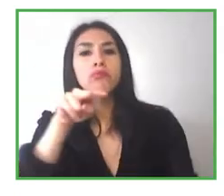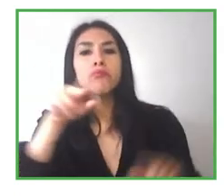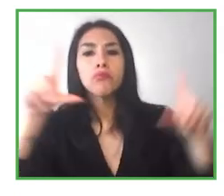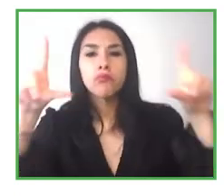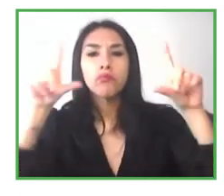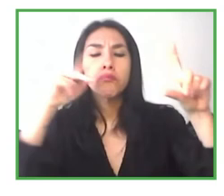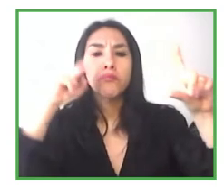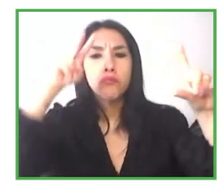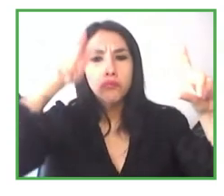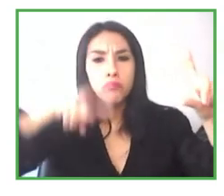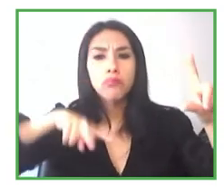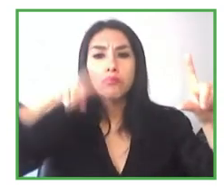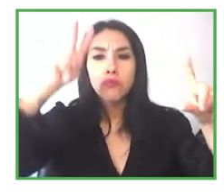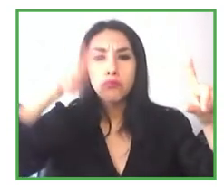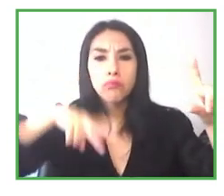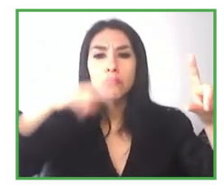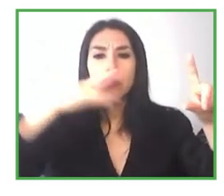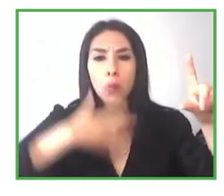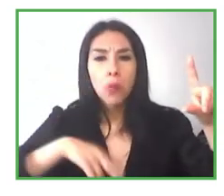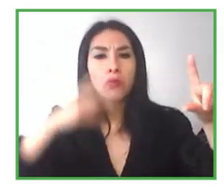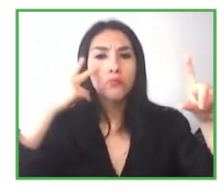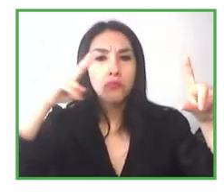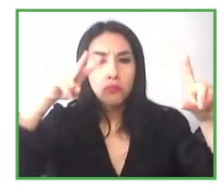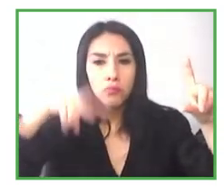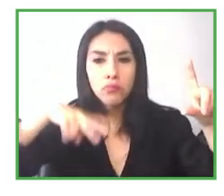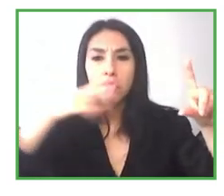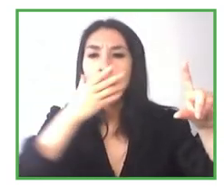in the photo. That's really cool.